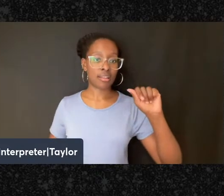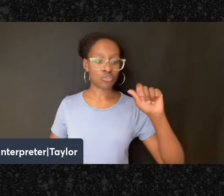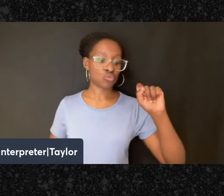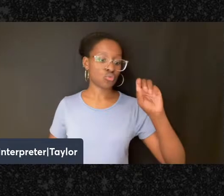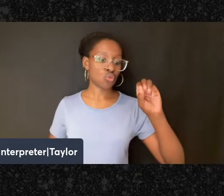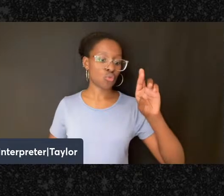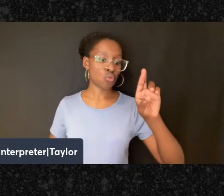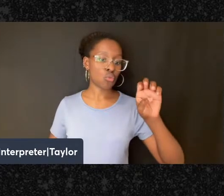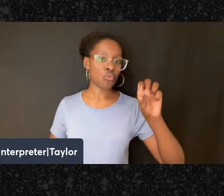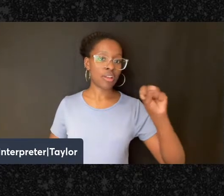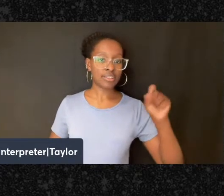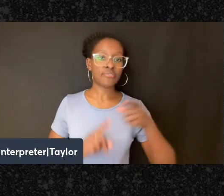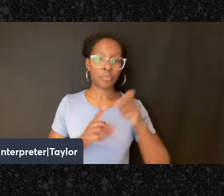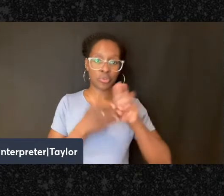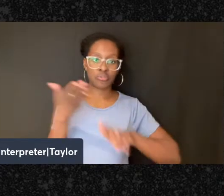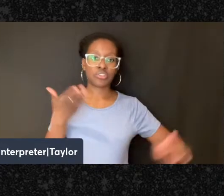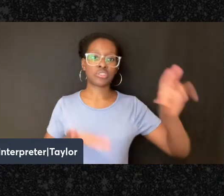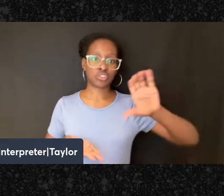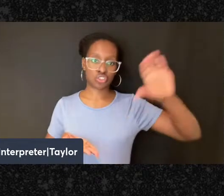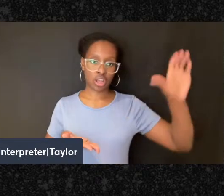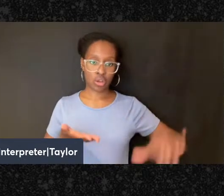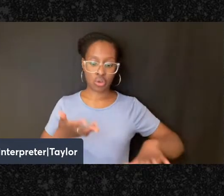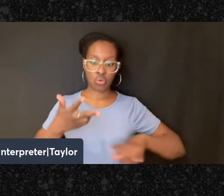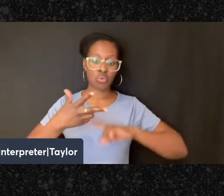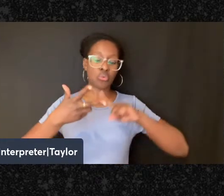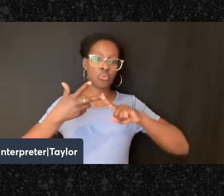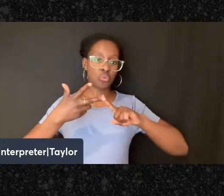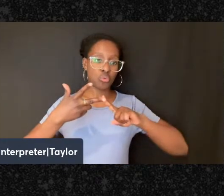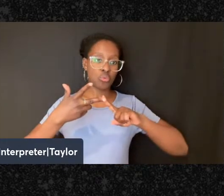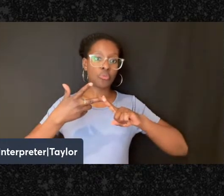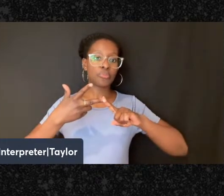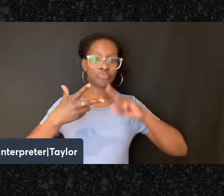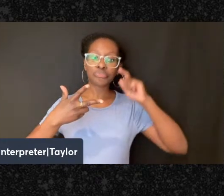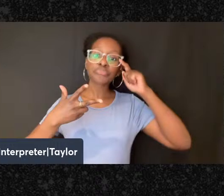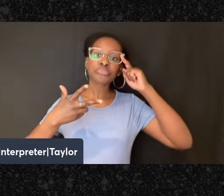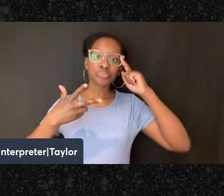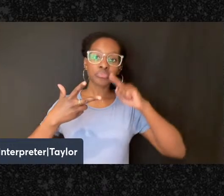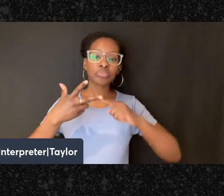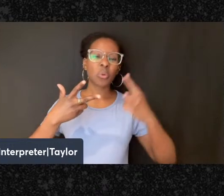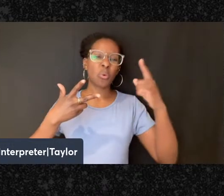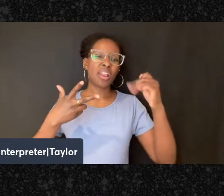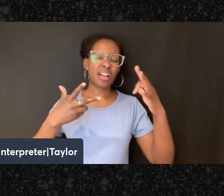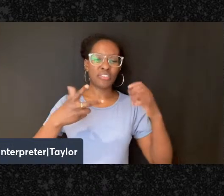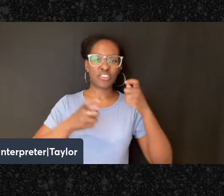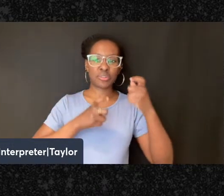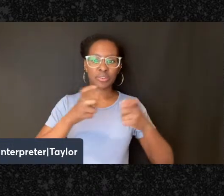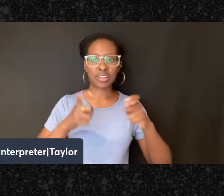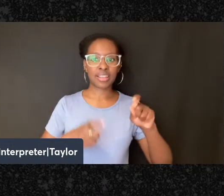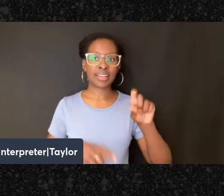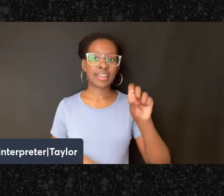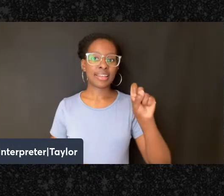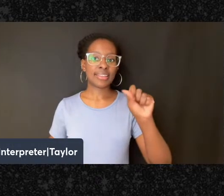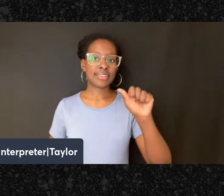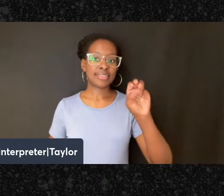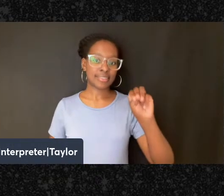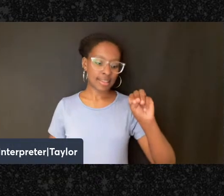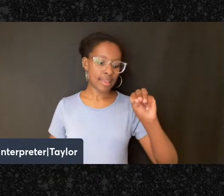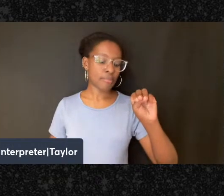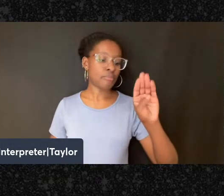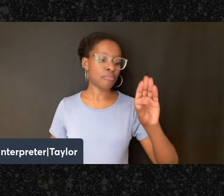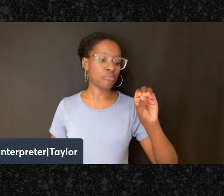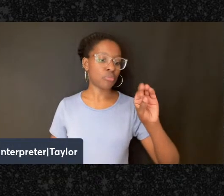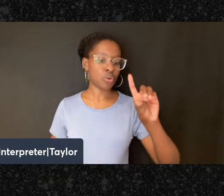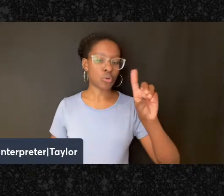Chicago. And then we will have, we'll be joined by one of the contributors, Samuel Brody, from the University of Kansas.